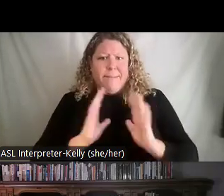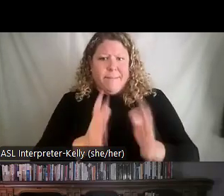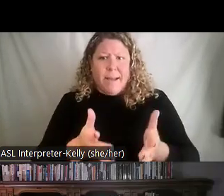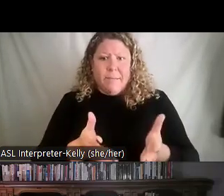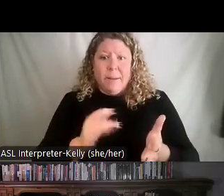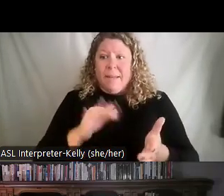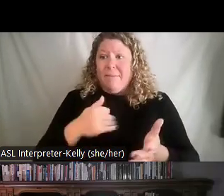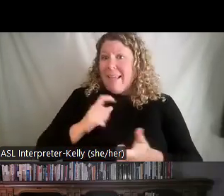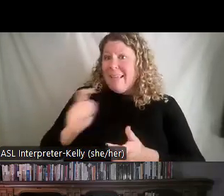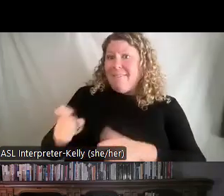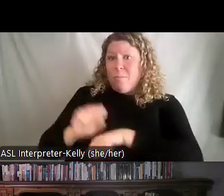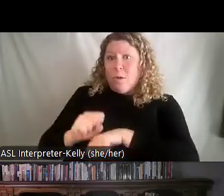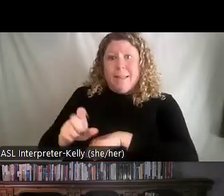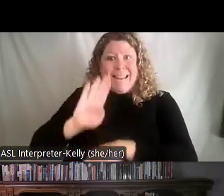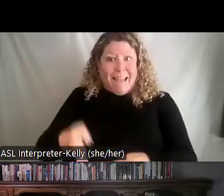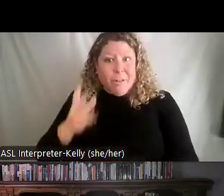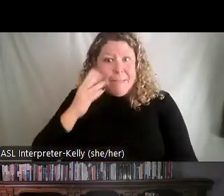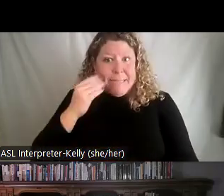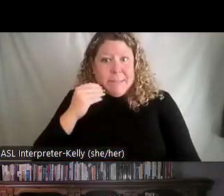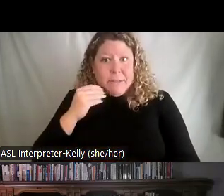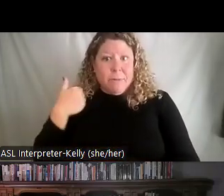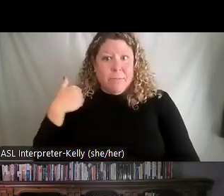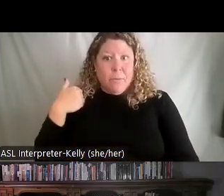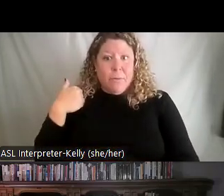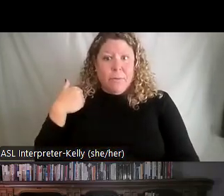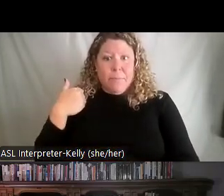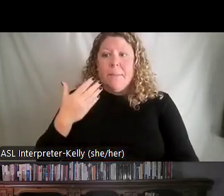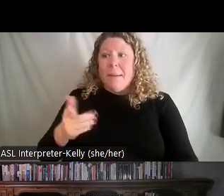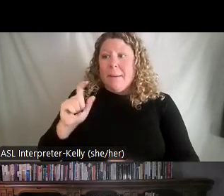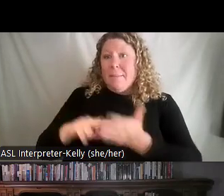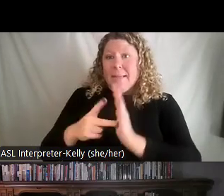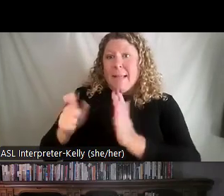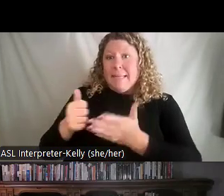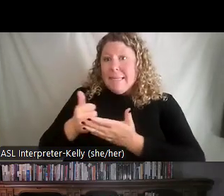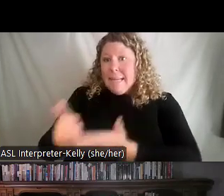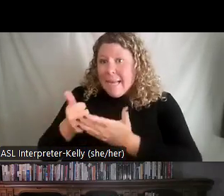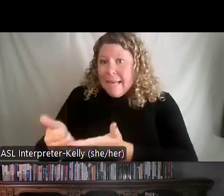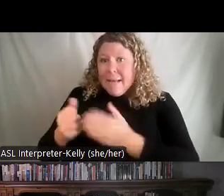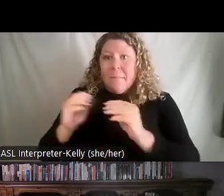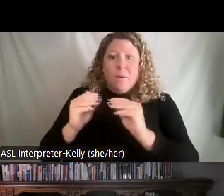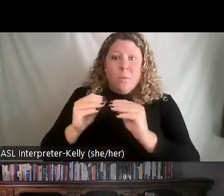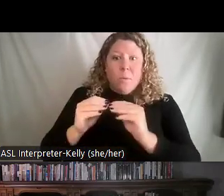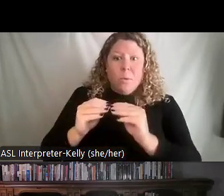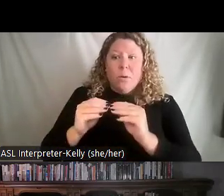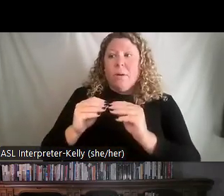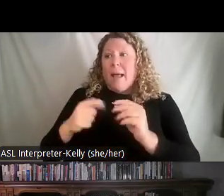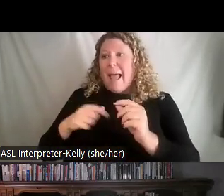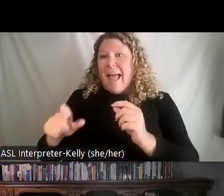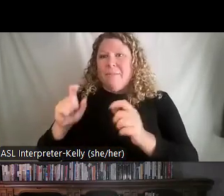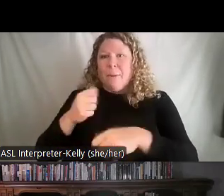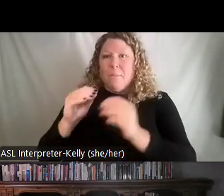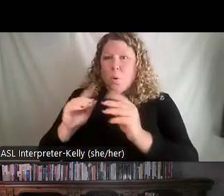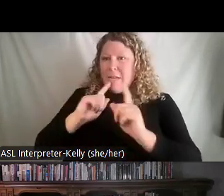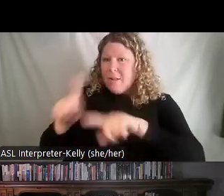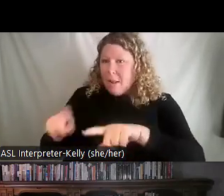task that they've never done before. They may, in that task, need a lot more help. And so, you might have to change and be a lot more directive. This is what I need to